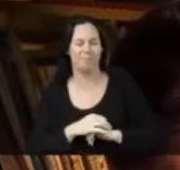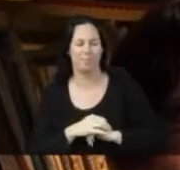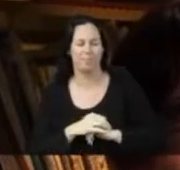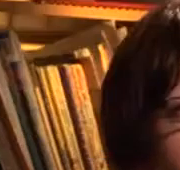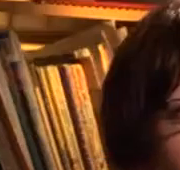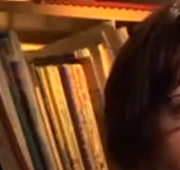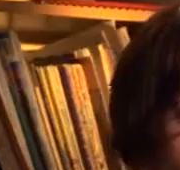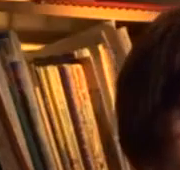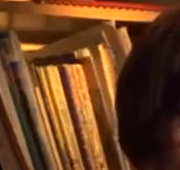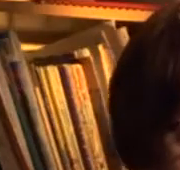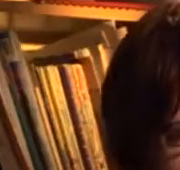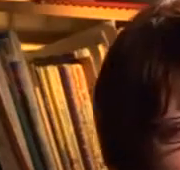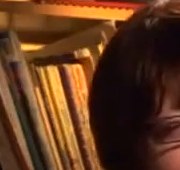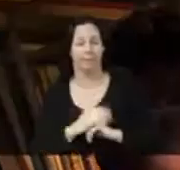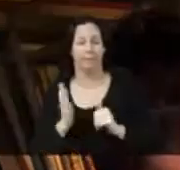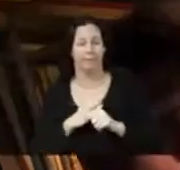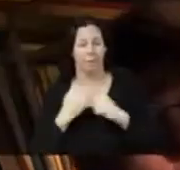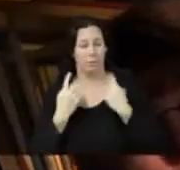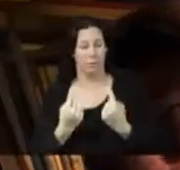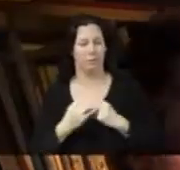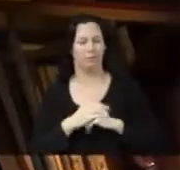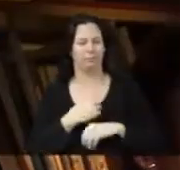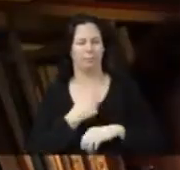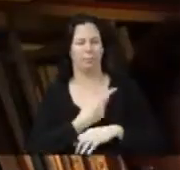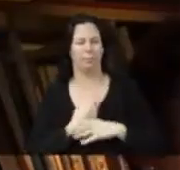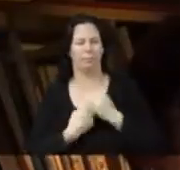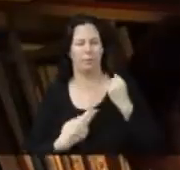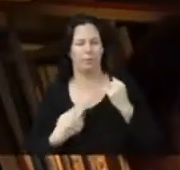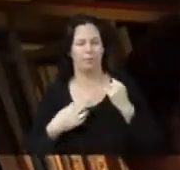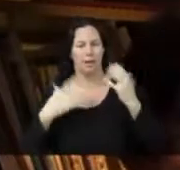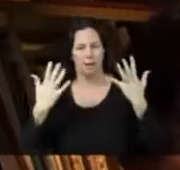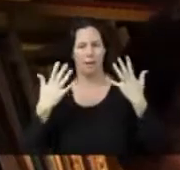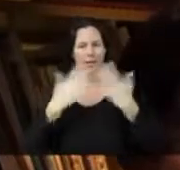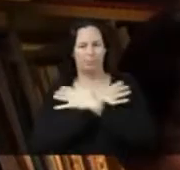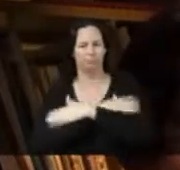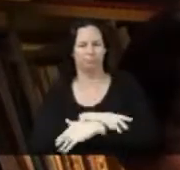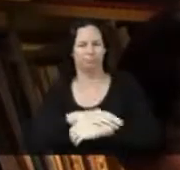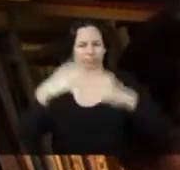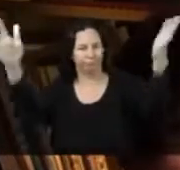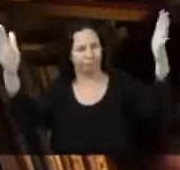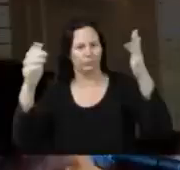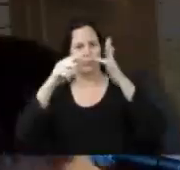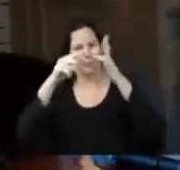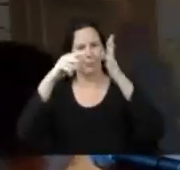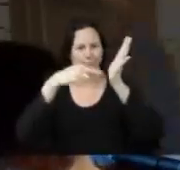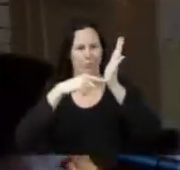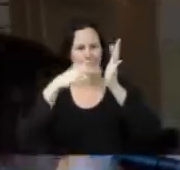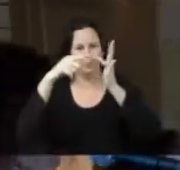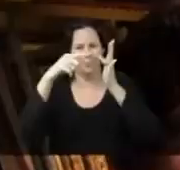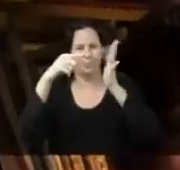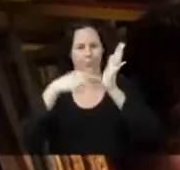And the first one, we both put our arms up and go...